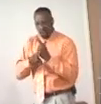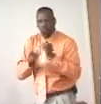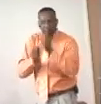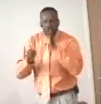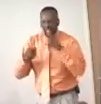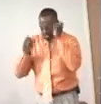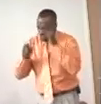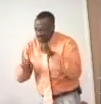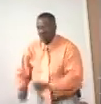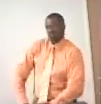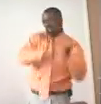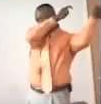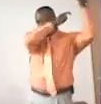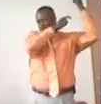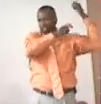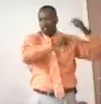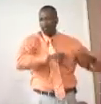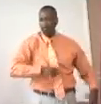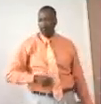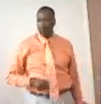God. You got to let it go.